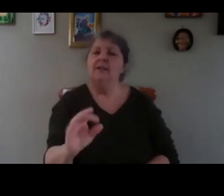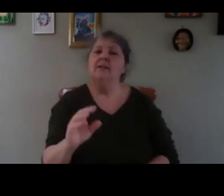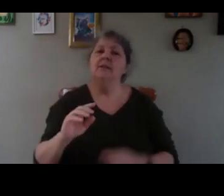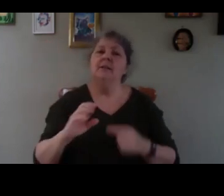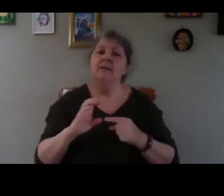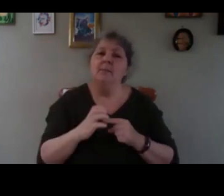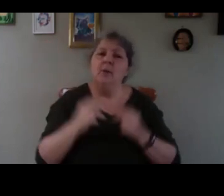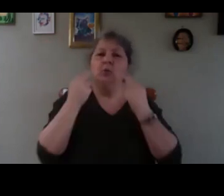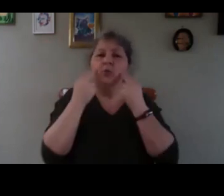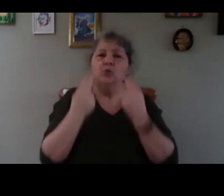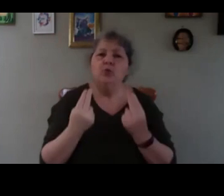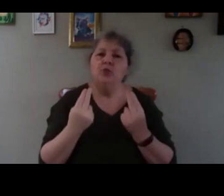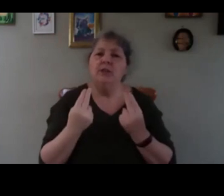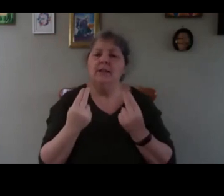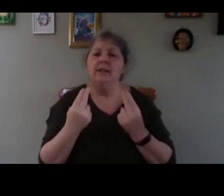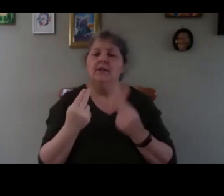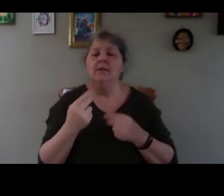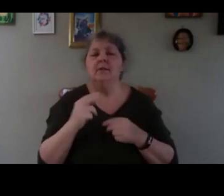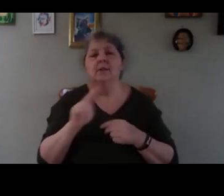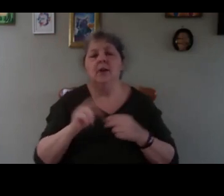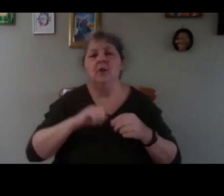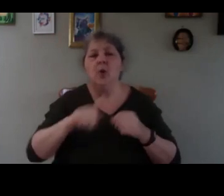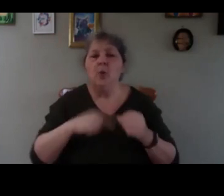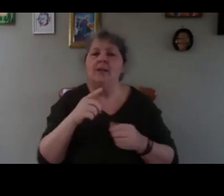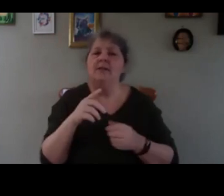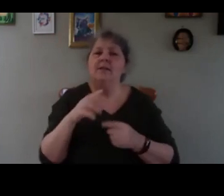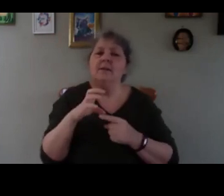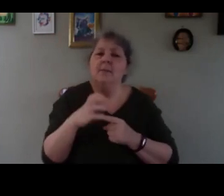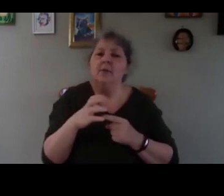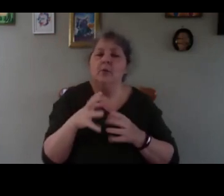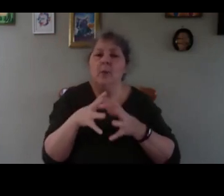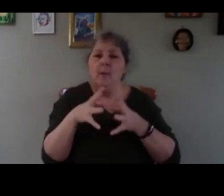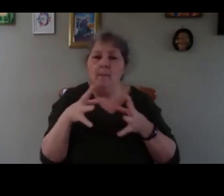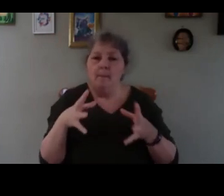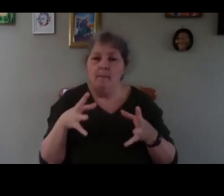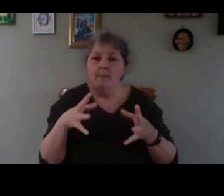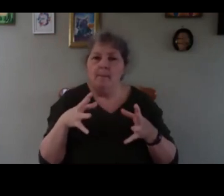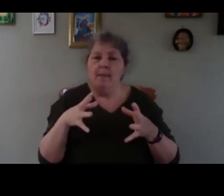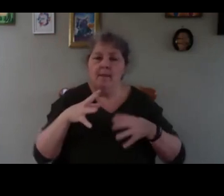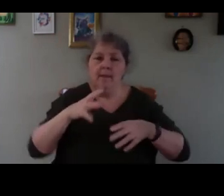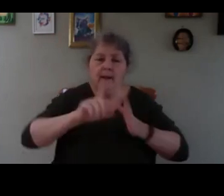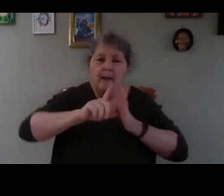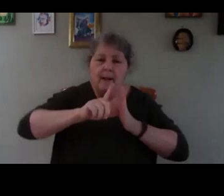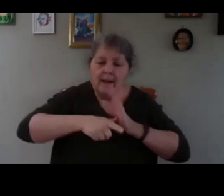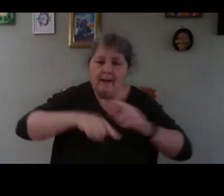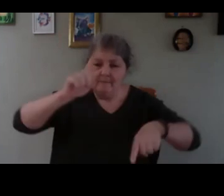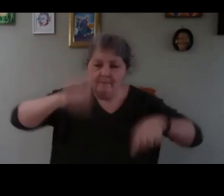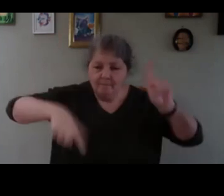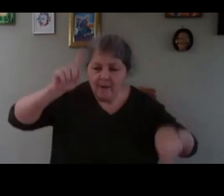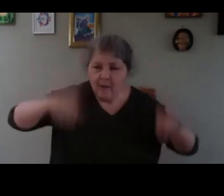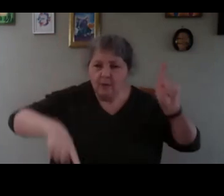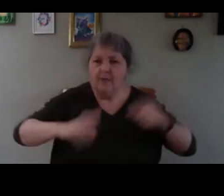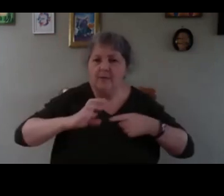usually not always but usually the big late varieties of tomatoes like the beefsteak the